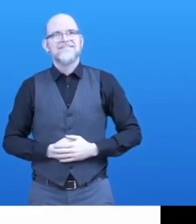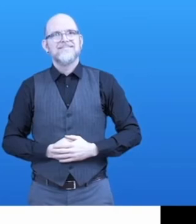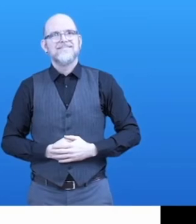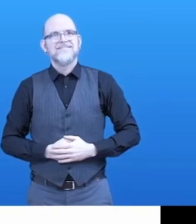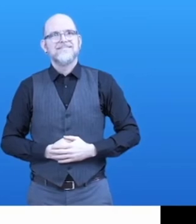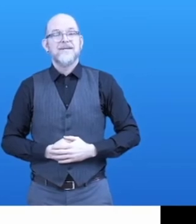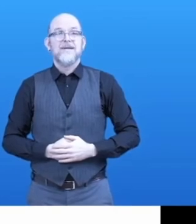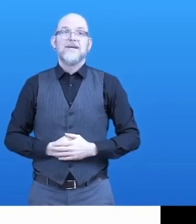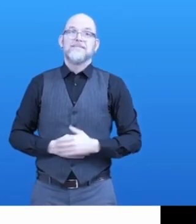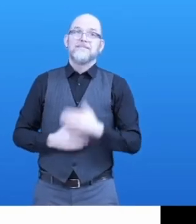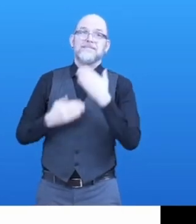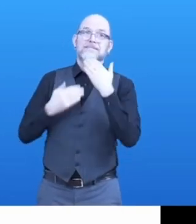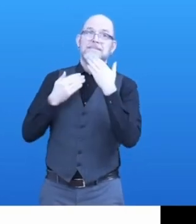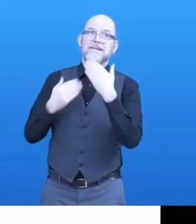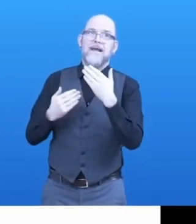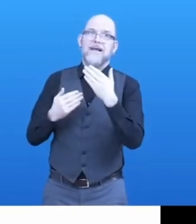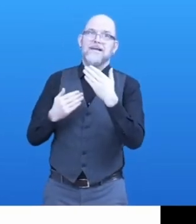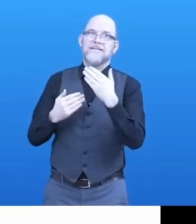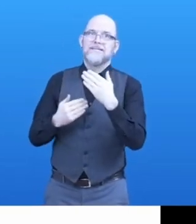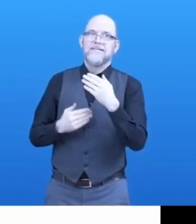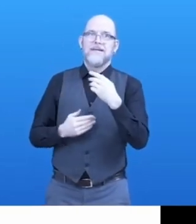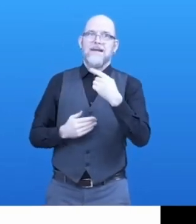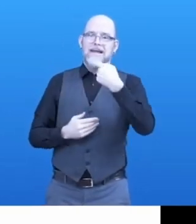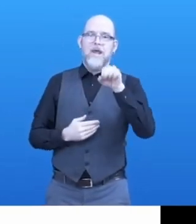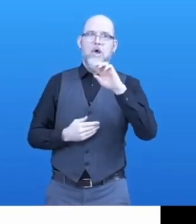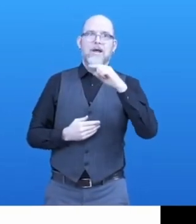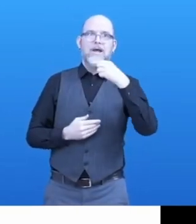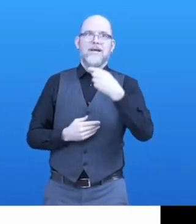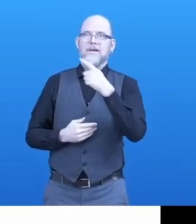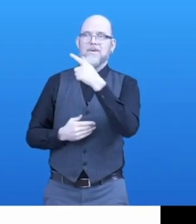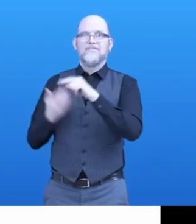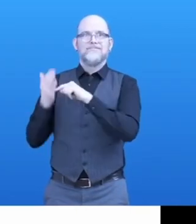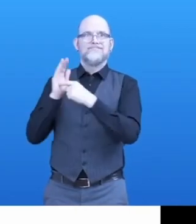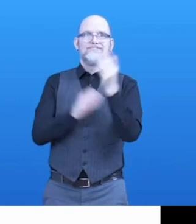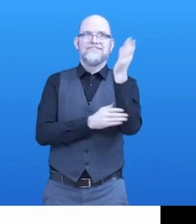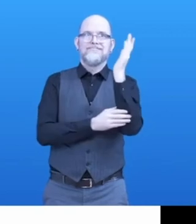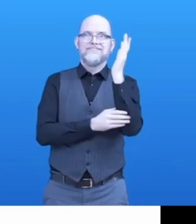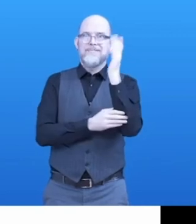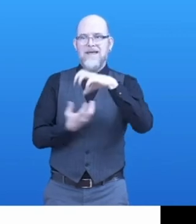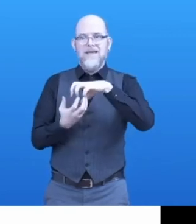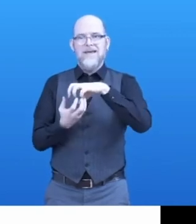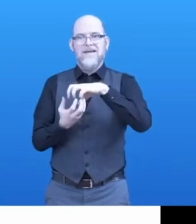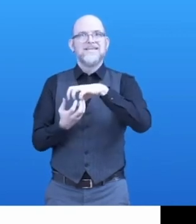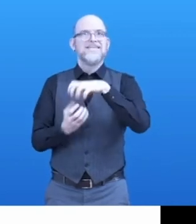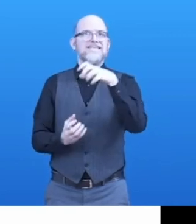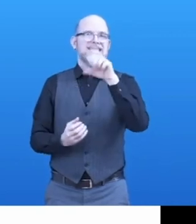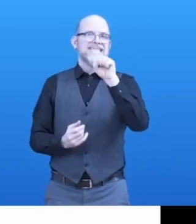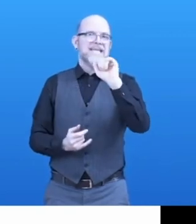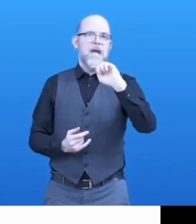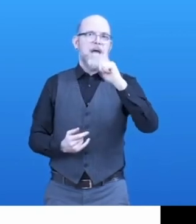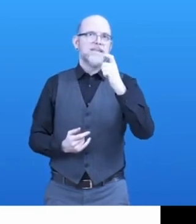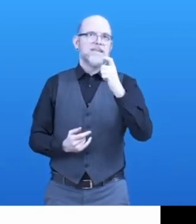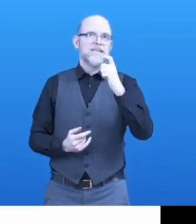Thank you, George, for your presentation on Symex. It's always interesting to see where the Avada